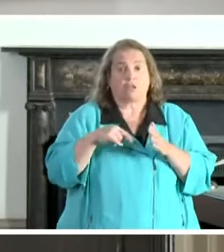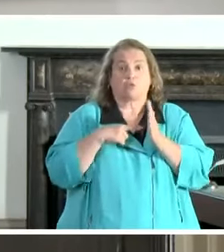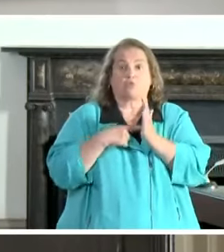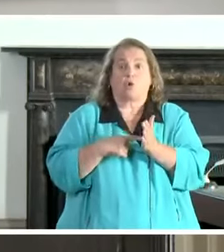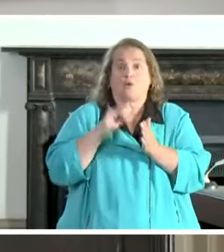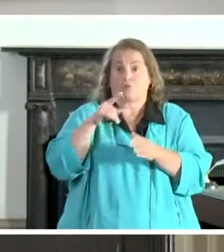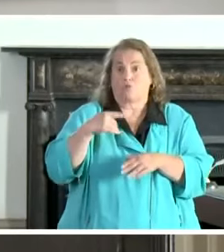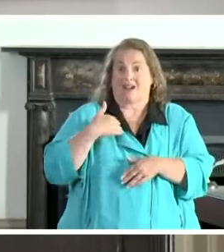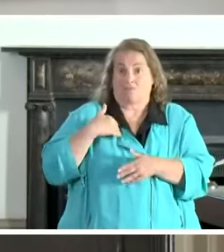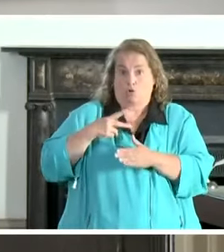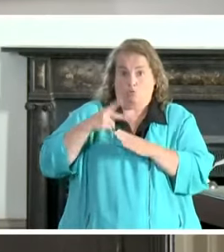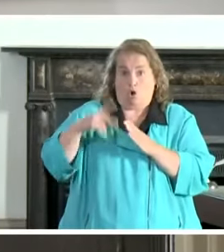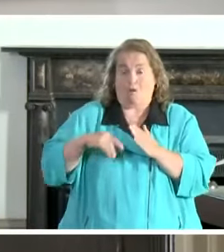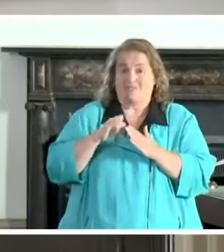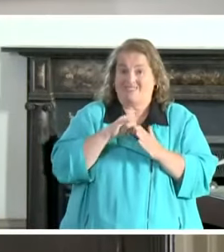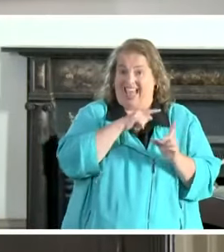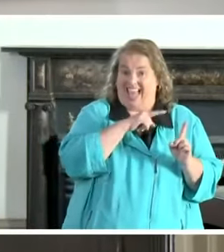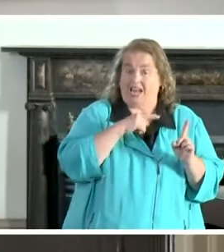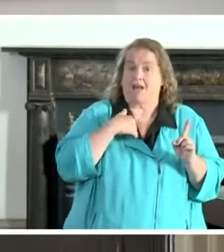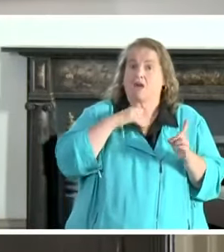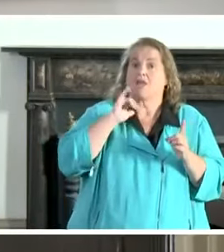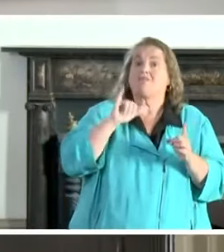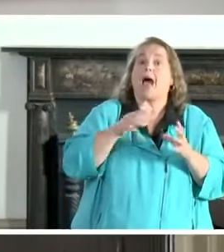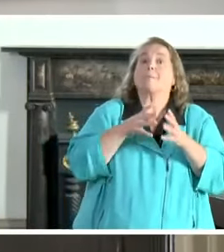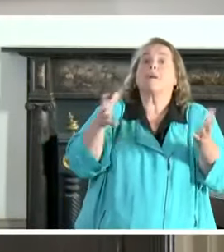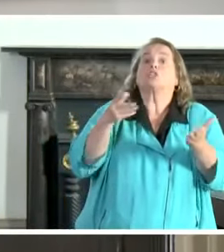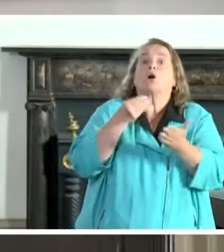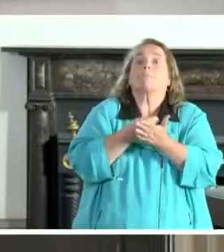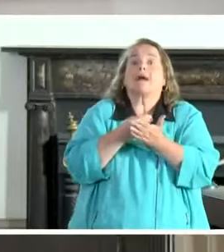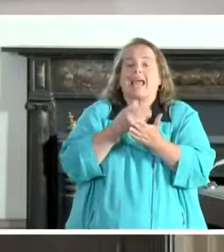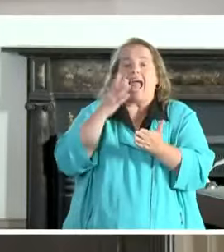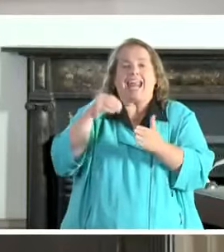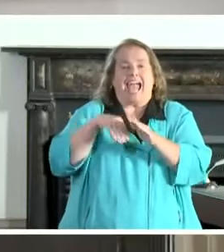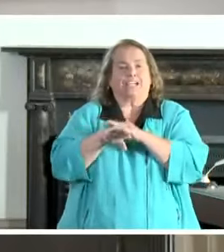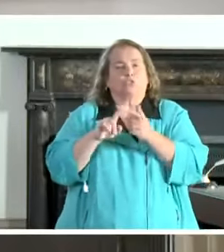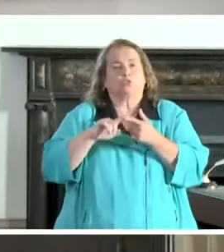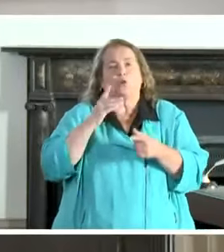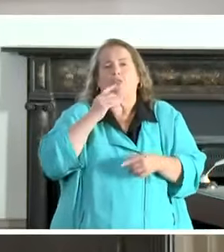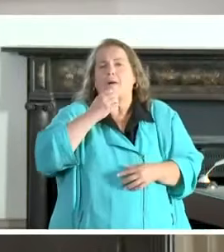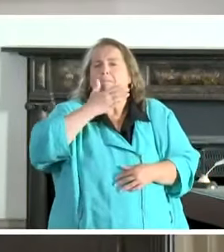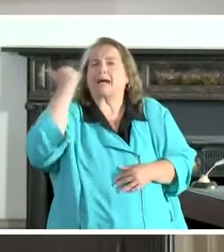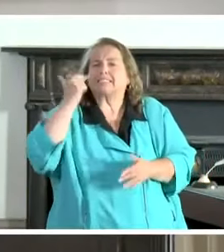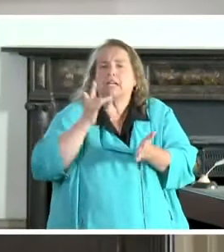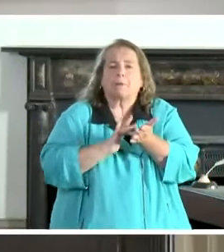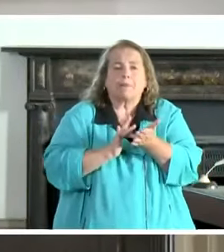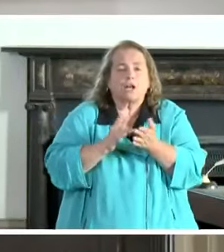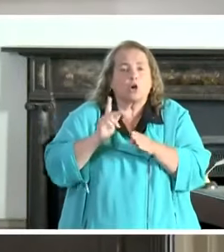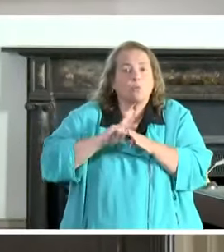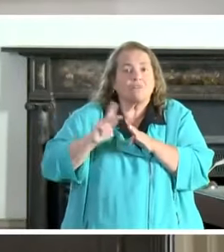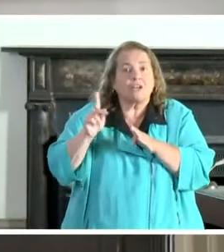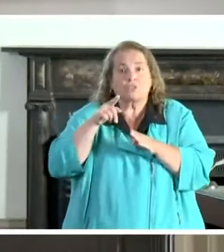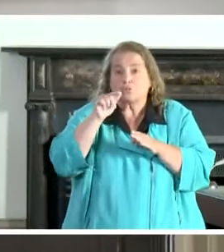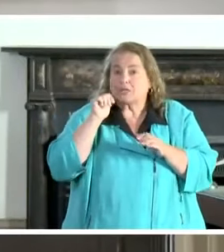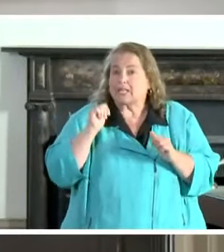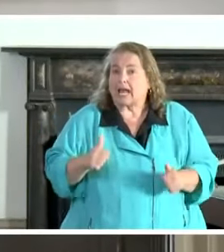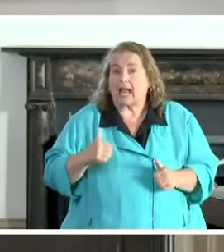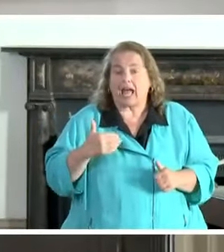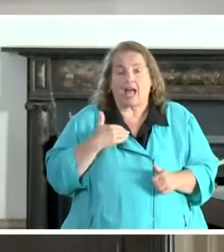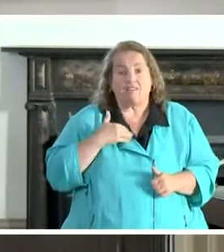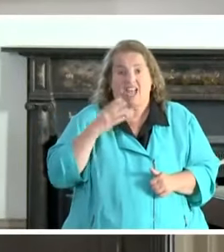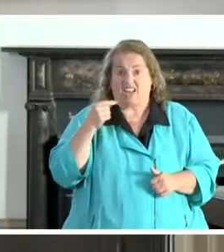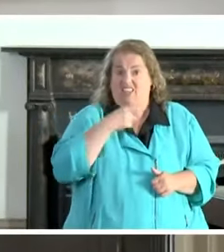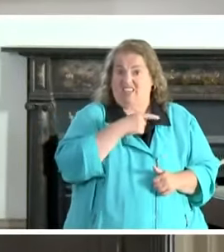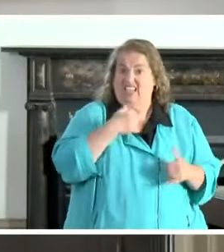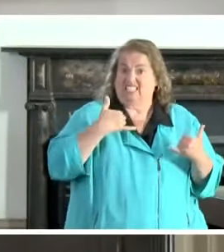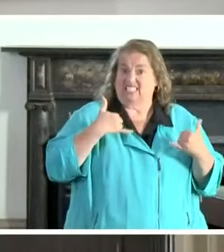have programs that have that amount of money and access to the best medical professionals that you can buy, and